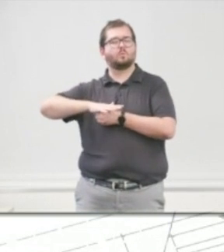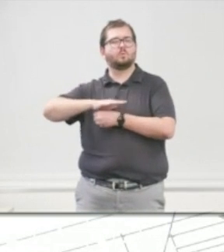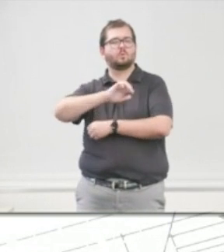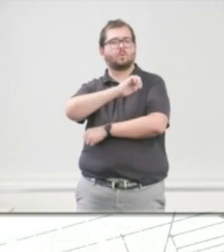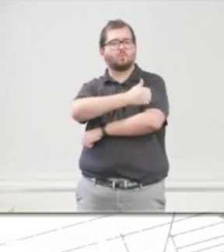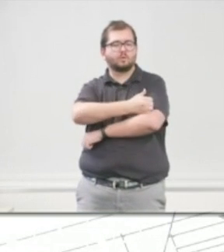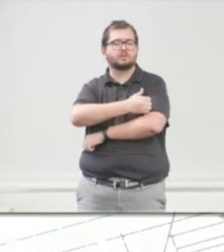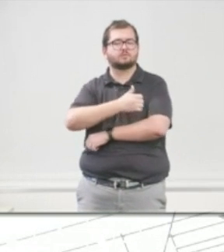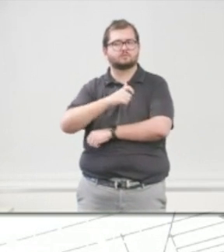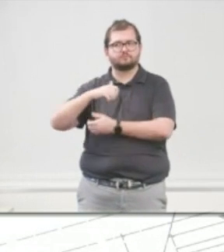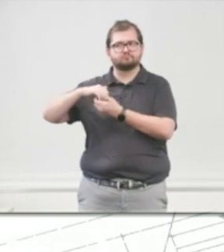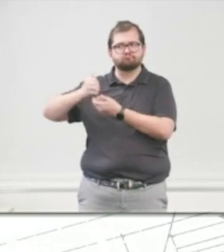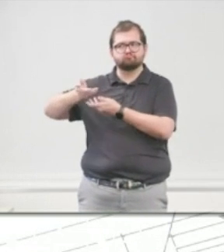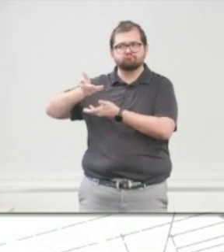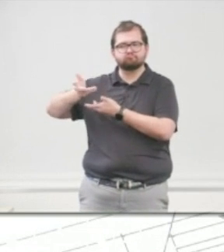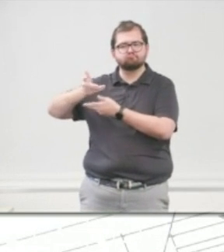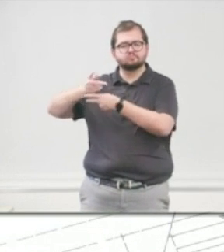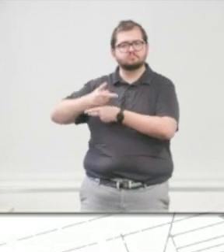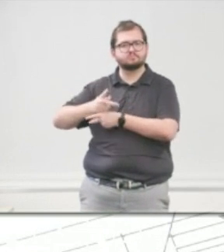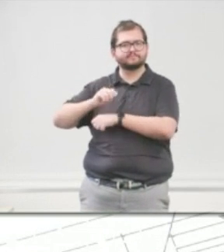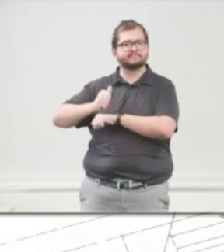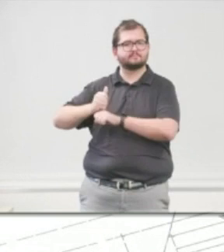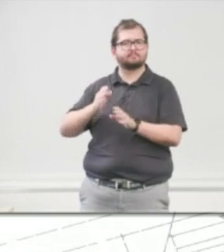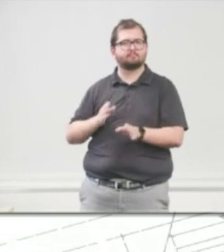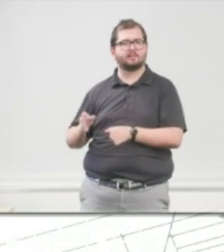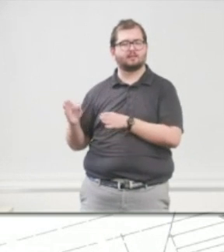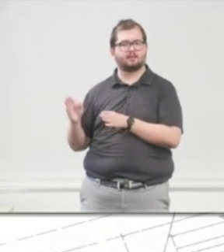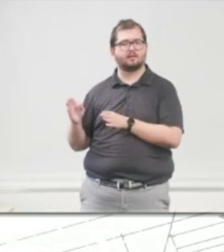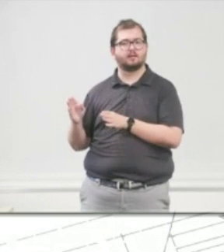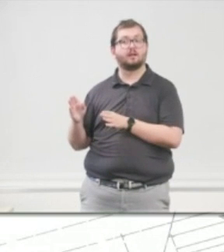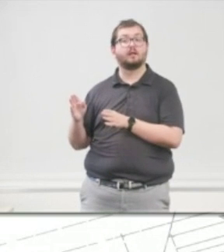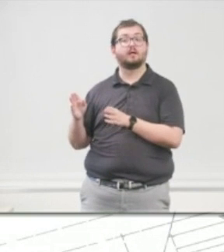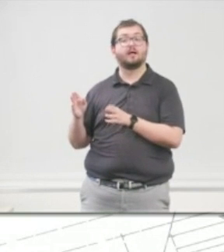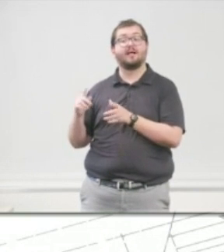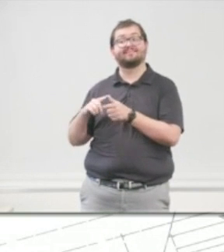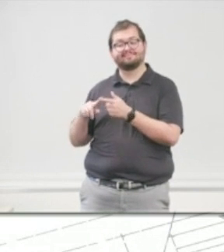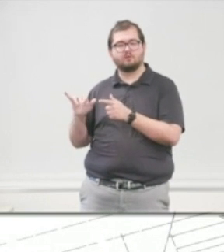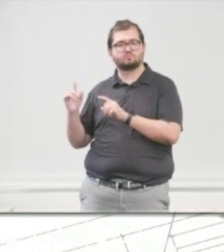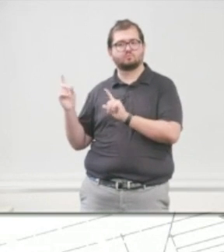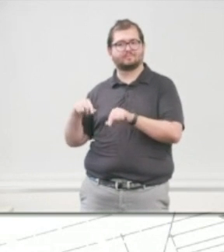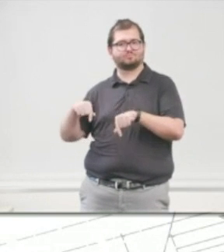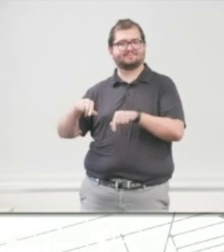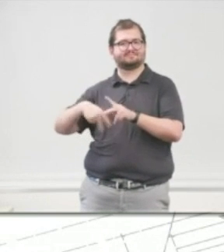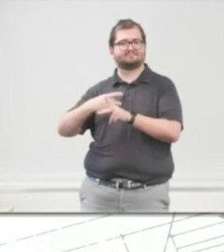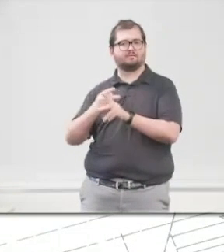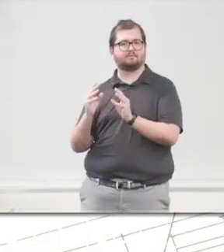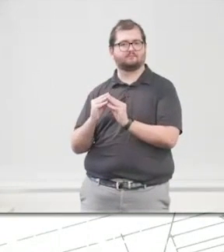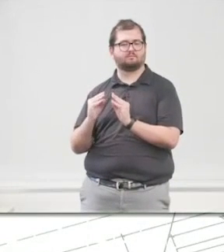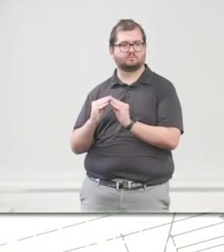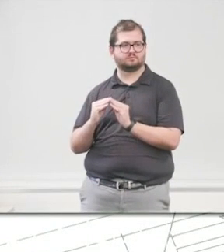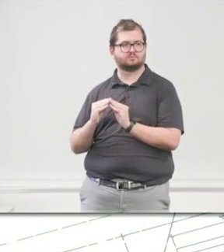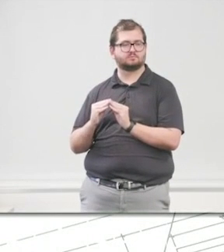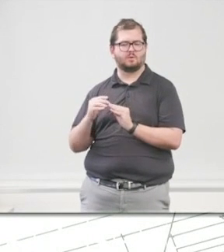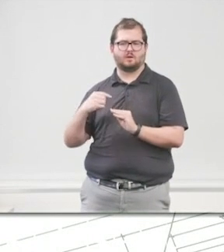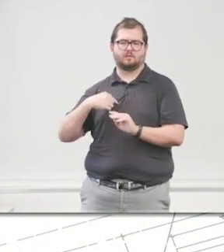work with local authorities to develop a plan. And then attend conferences like this. Without, when I come to this,